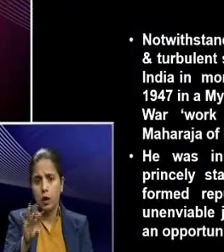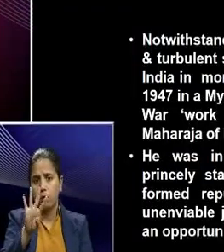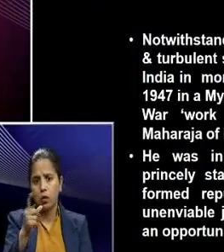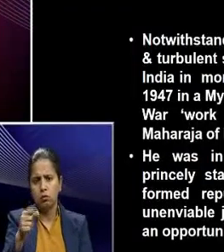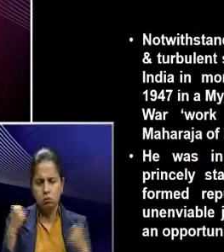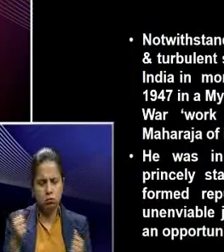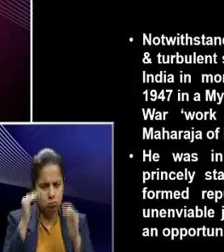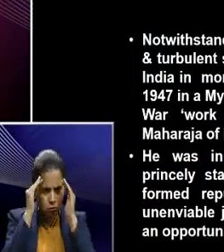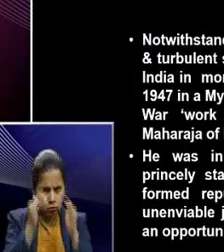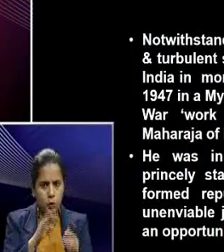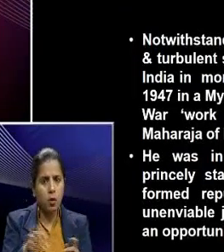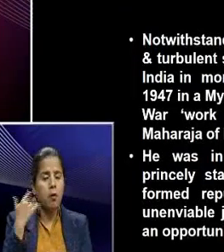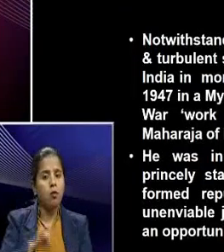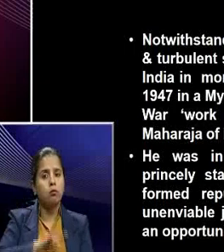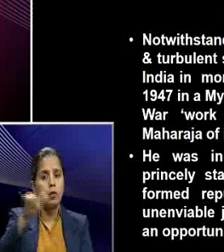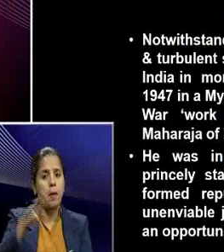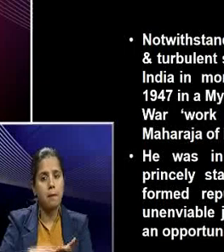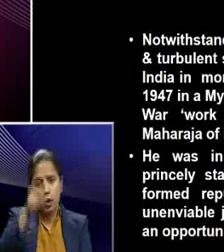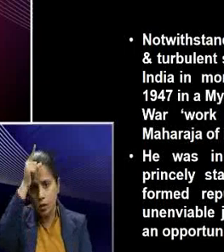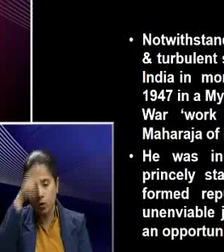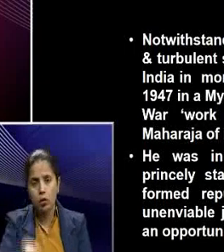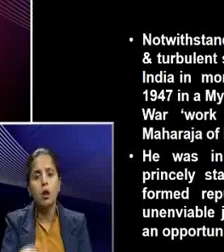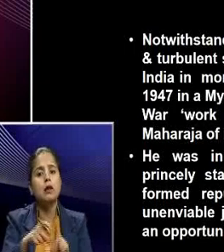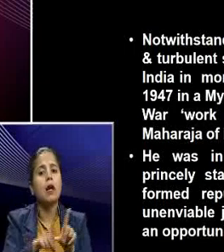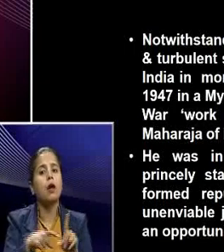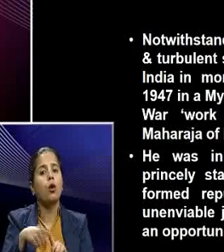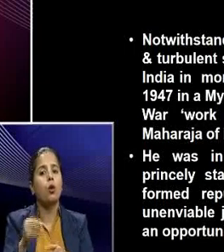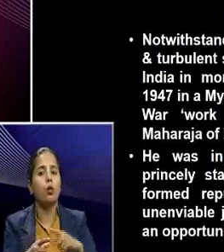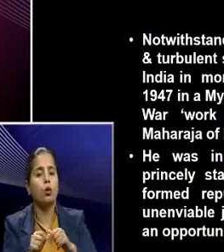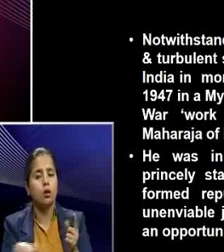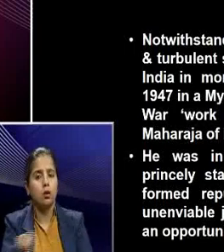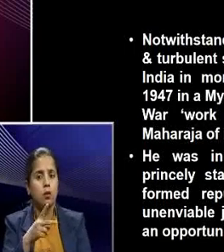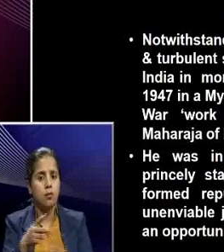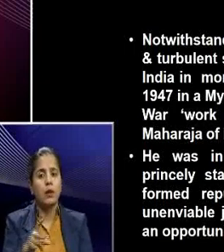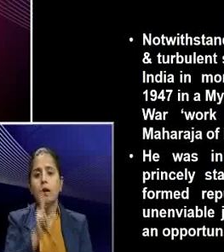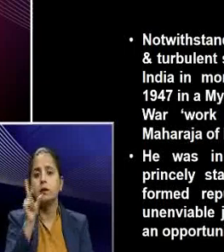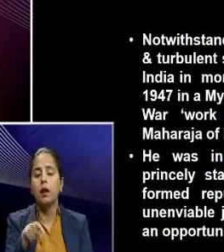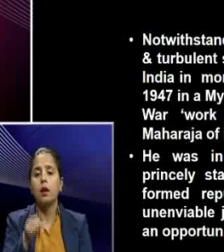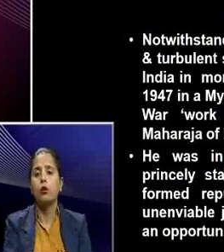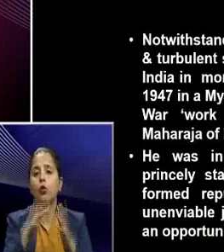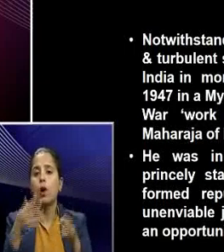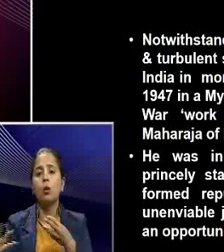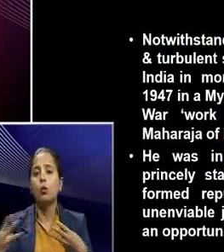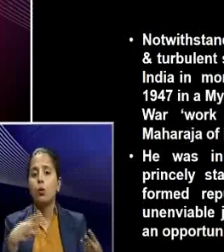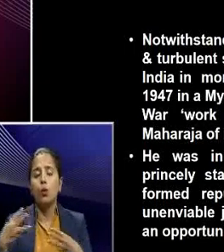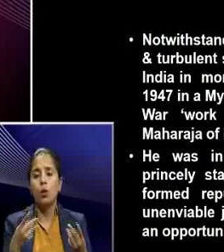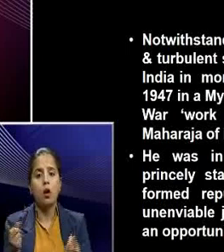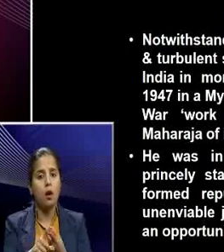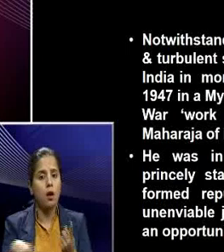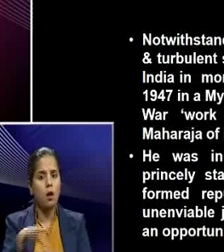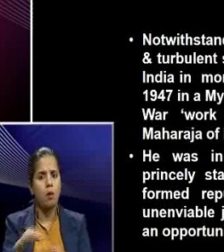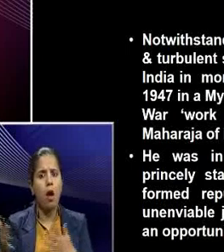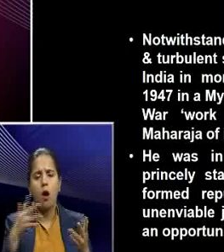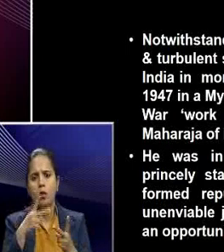was flying in Mysore, Dakota VTAXX, second world war workhorse of air